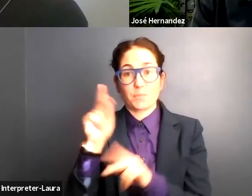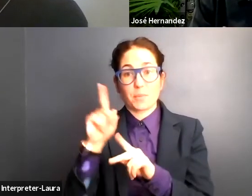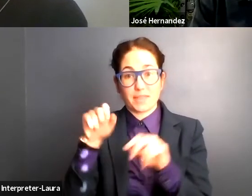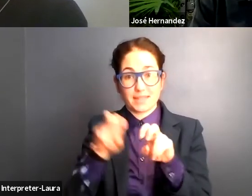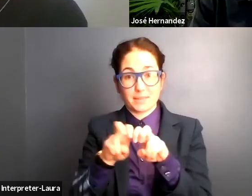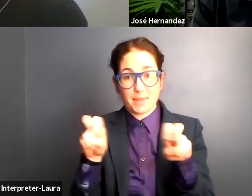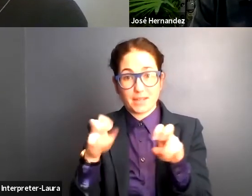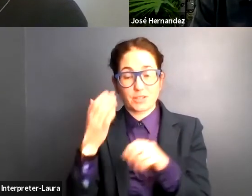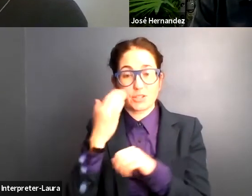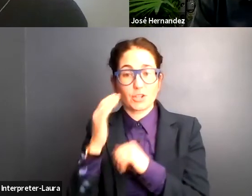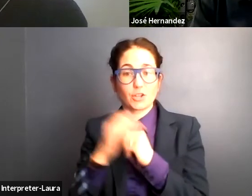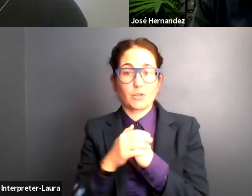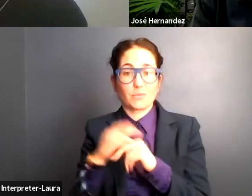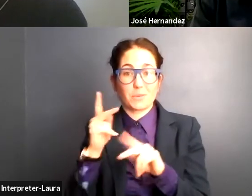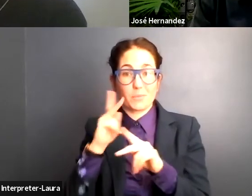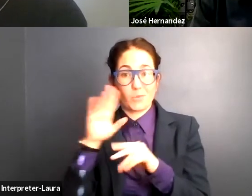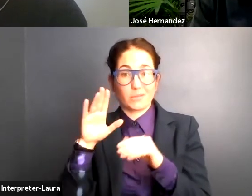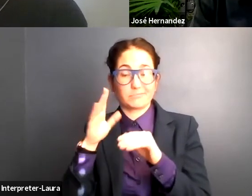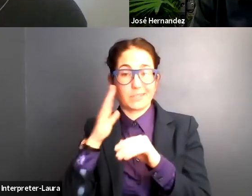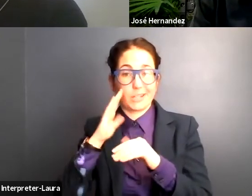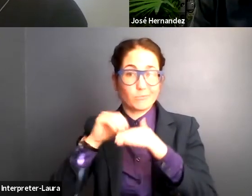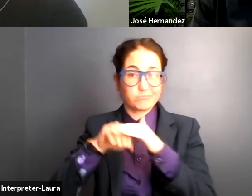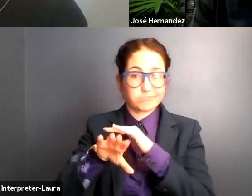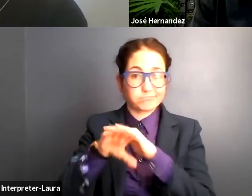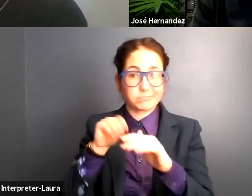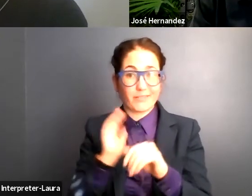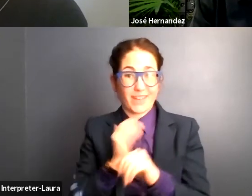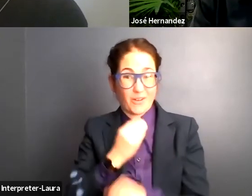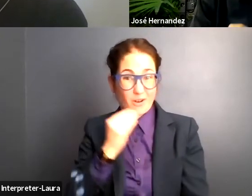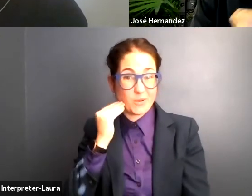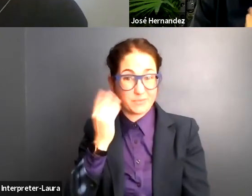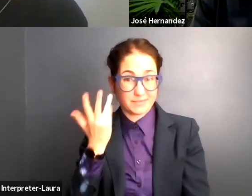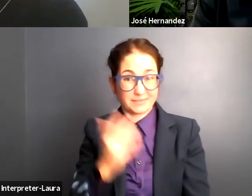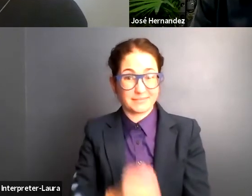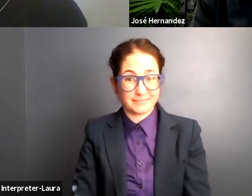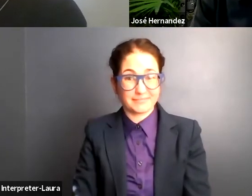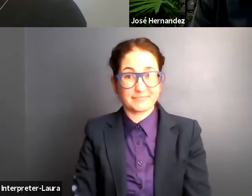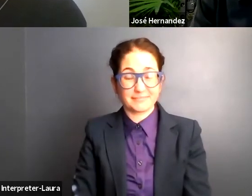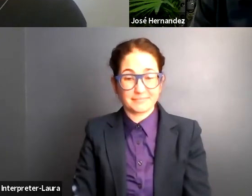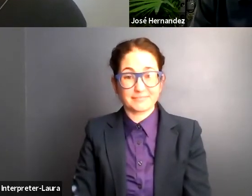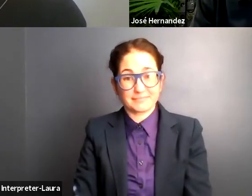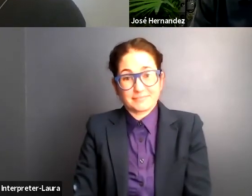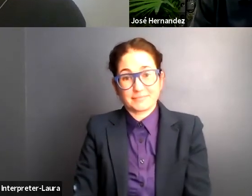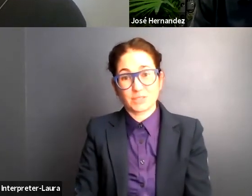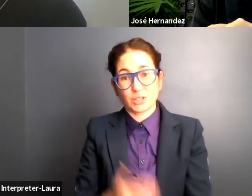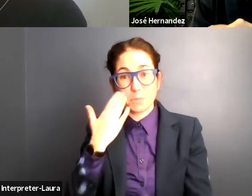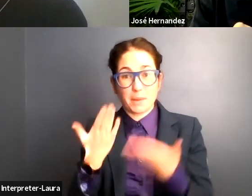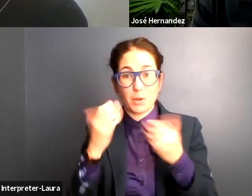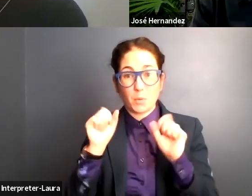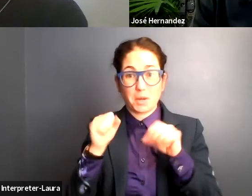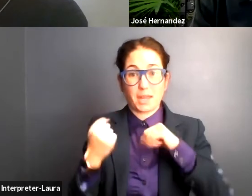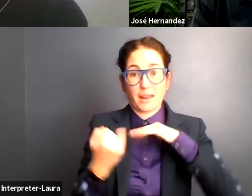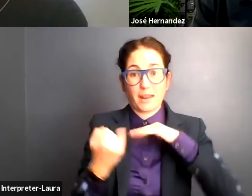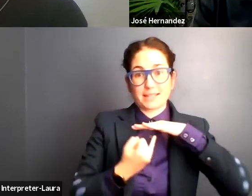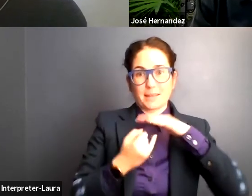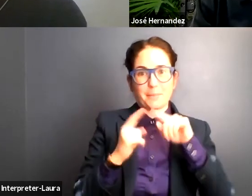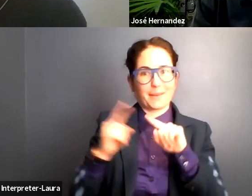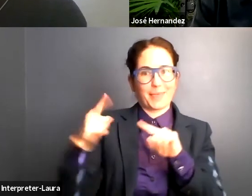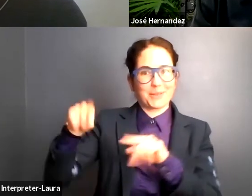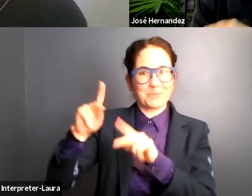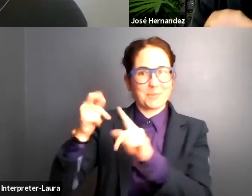people coming in and out of our homes and, um, we may be able to isolate, but we can't have those people